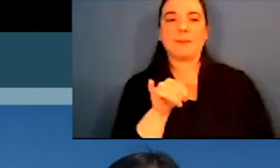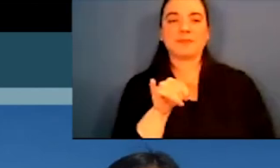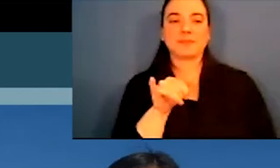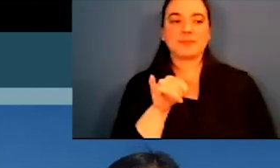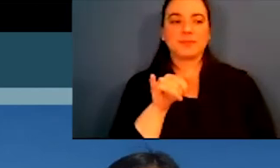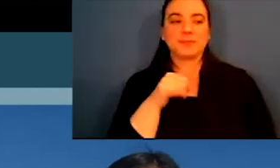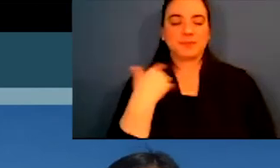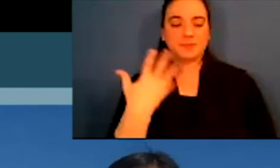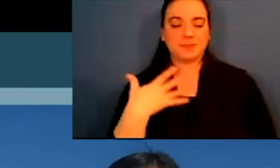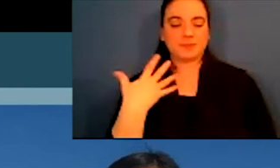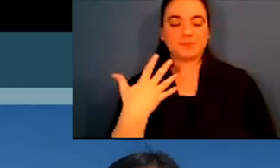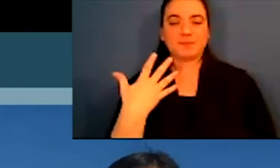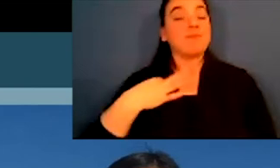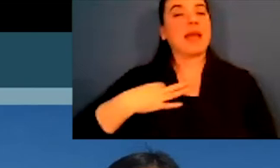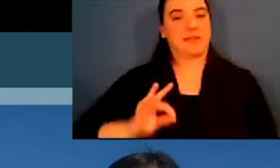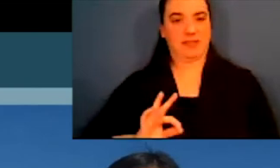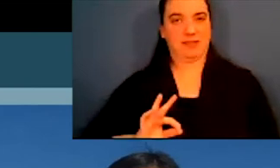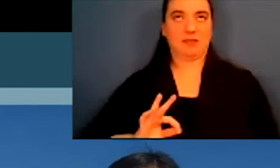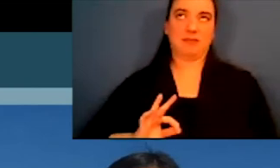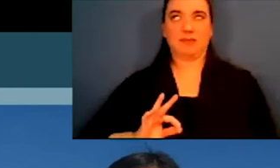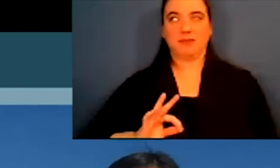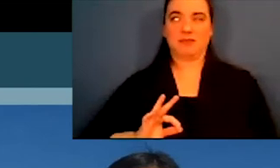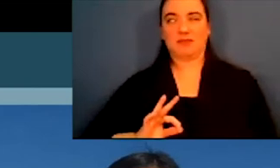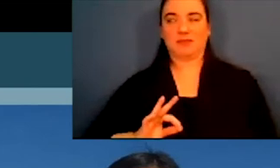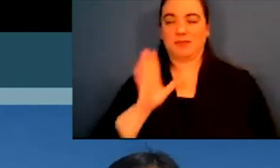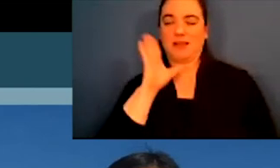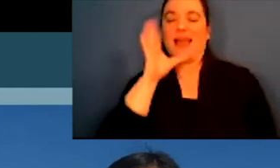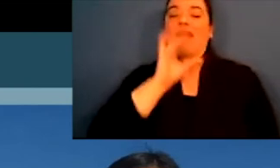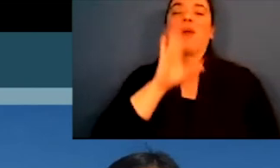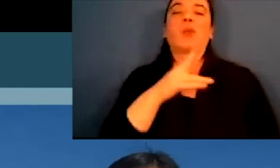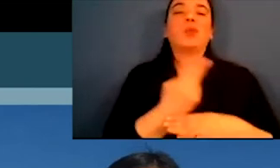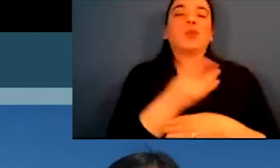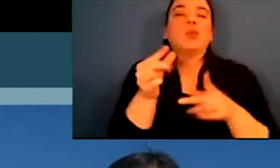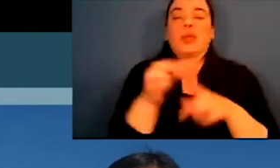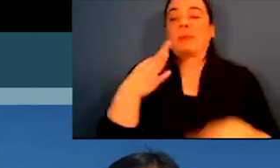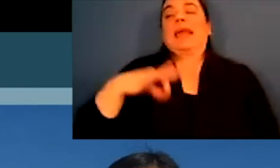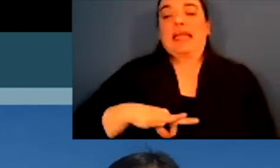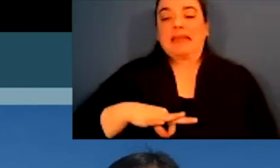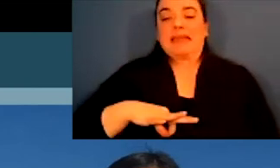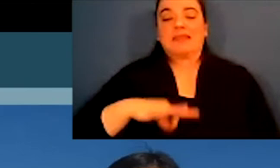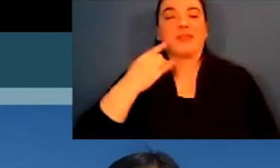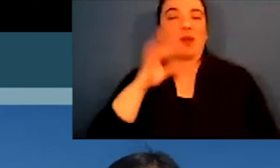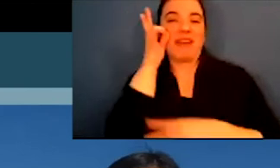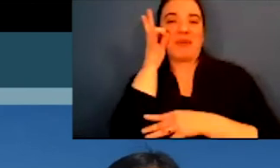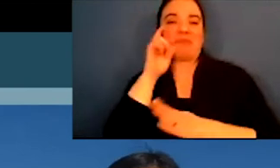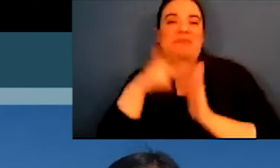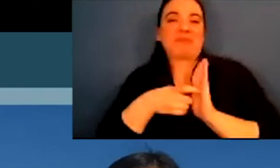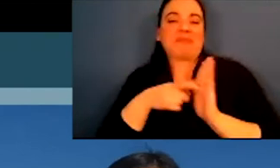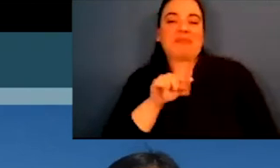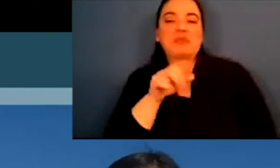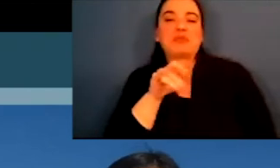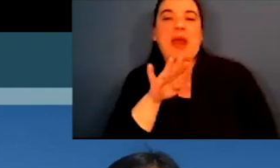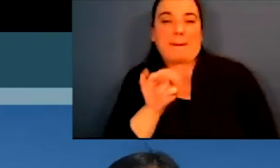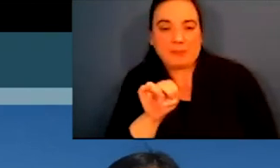come with all of the same benefits, I guess I will say,